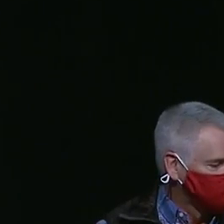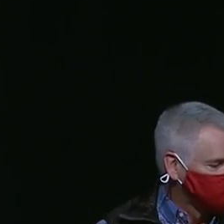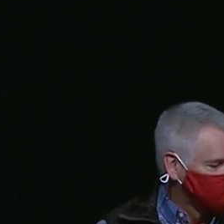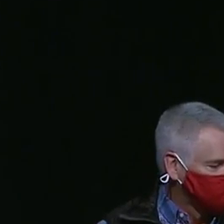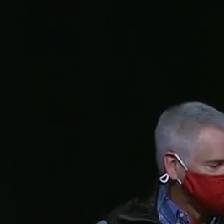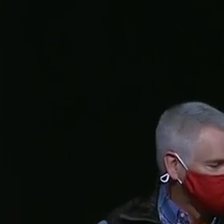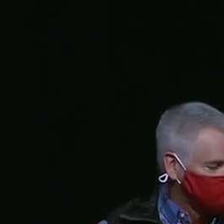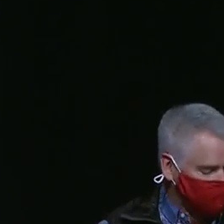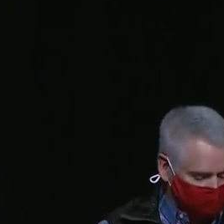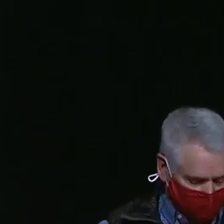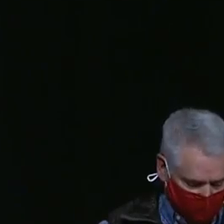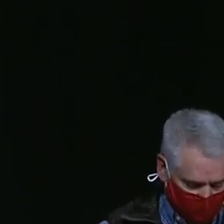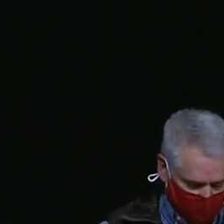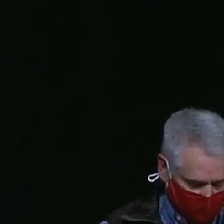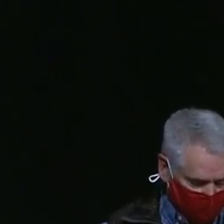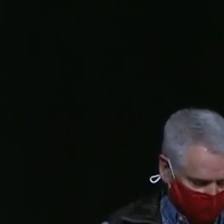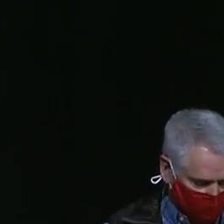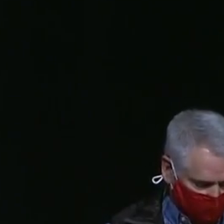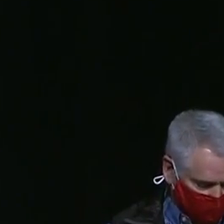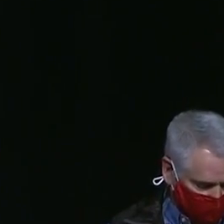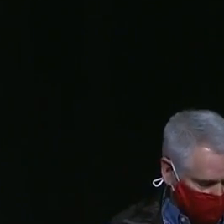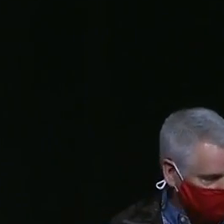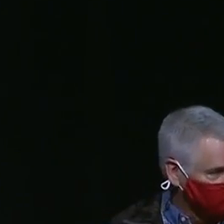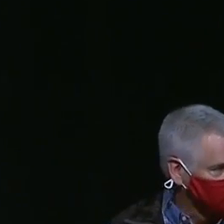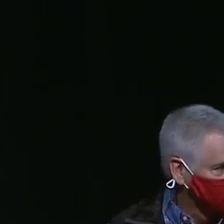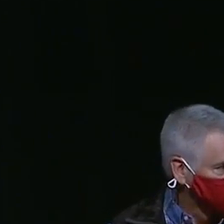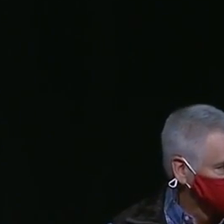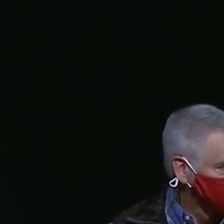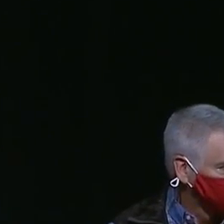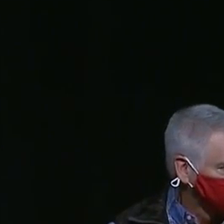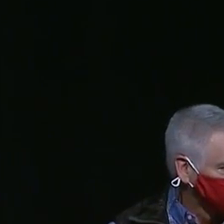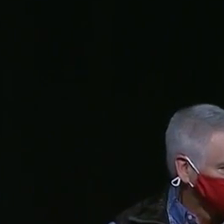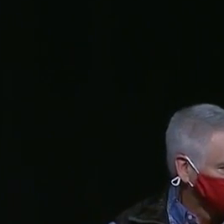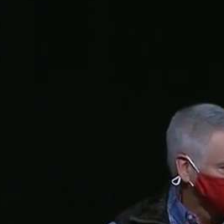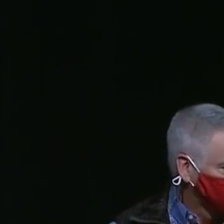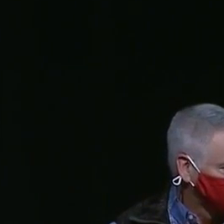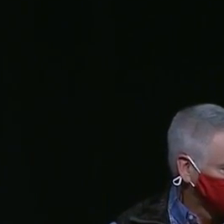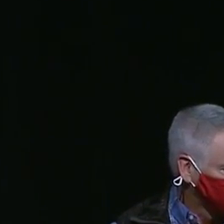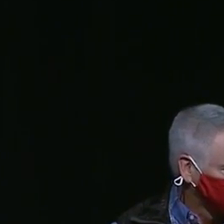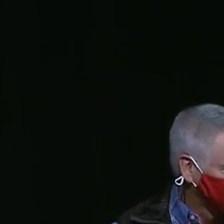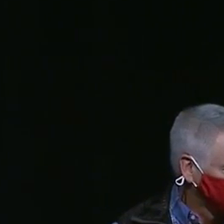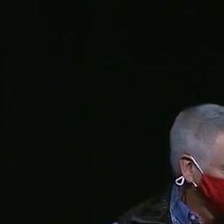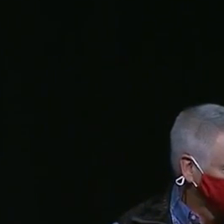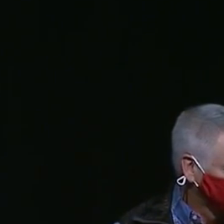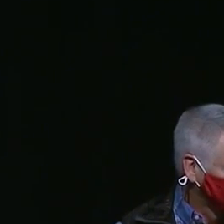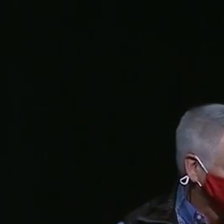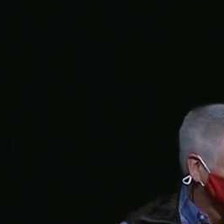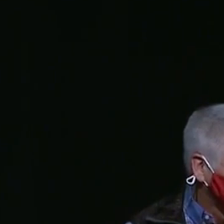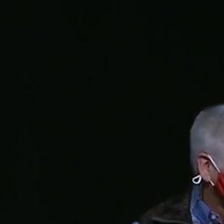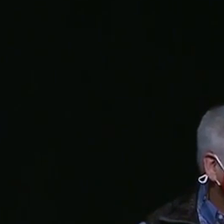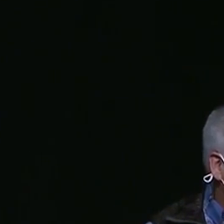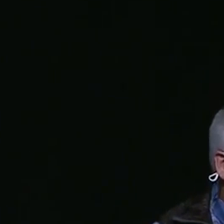Janssen or Johnson & Johnson vaccine that you're getting today? No. I don't. I just appreciate it. All right, thank you.